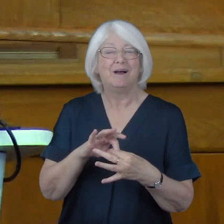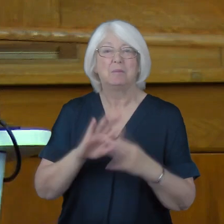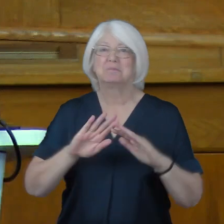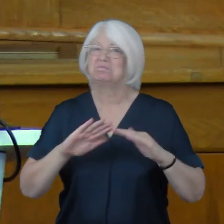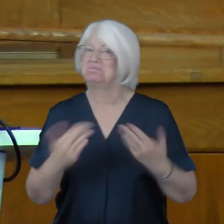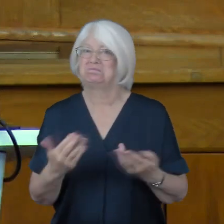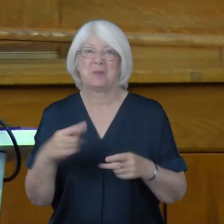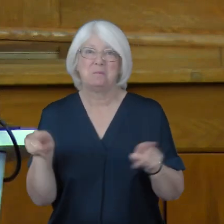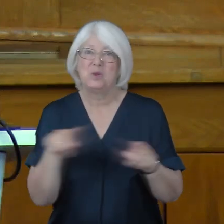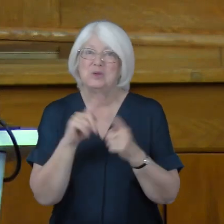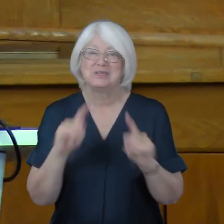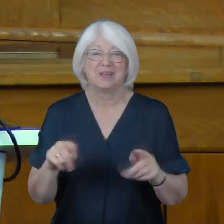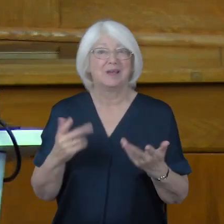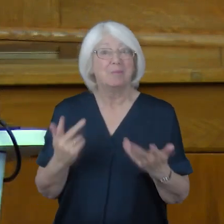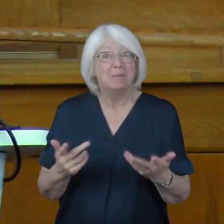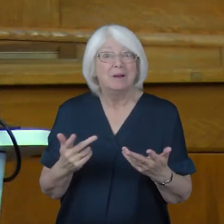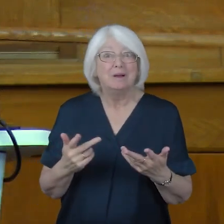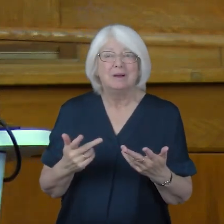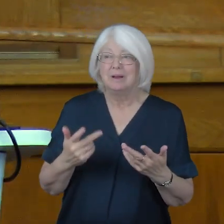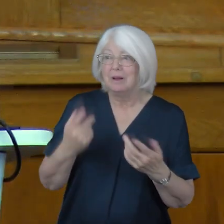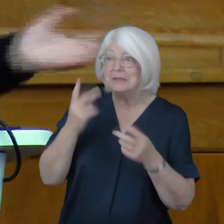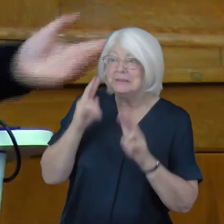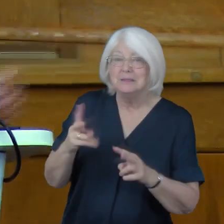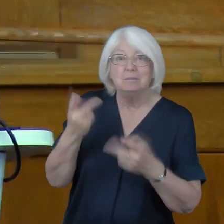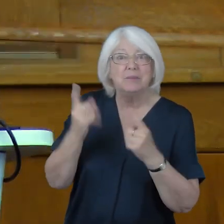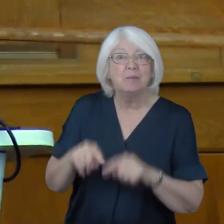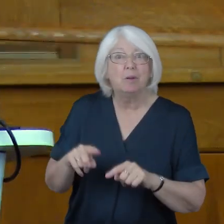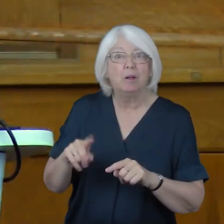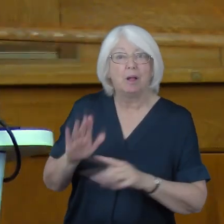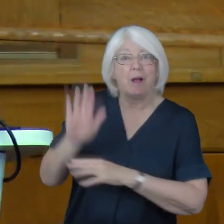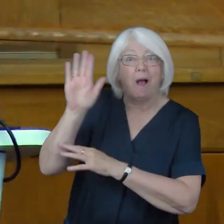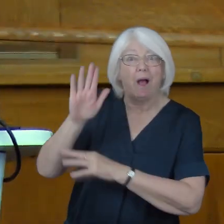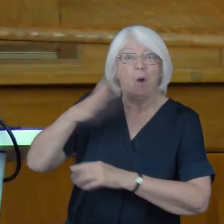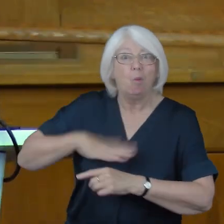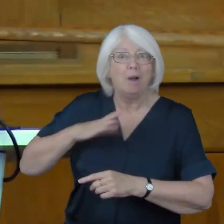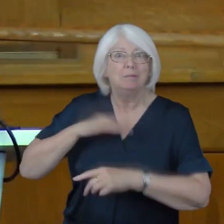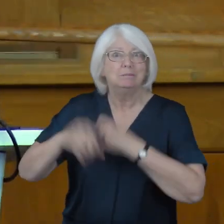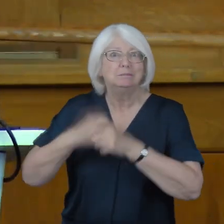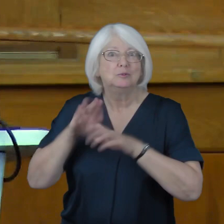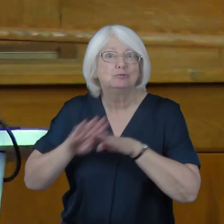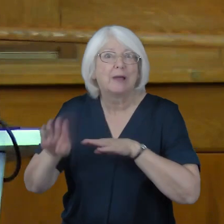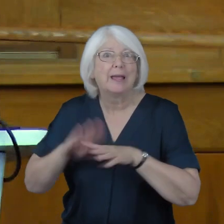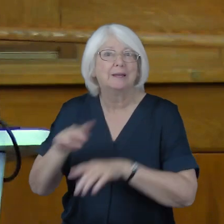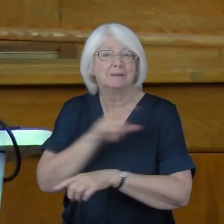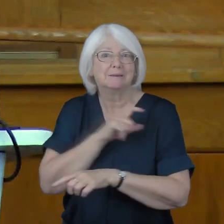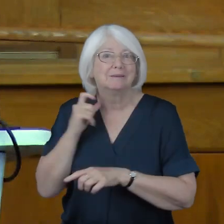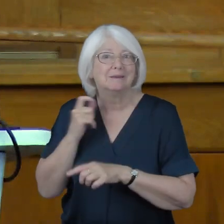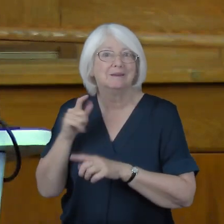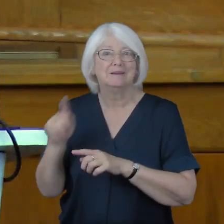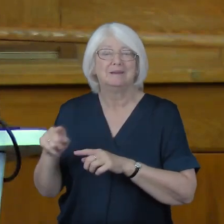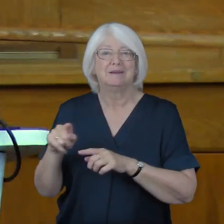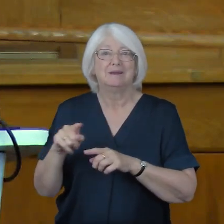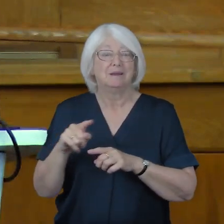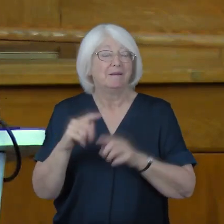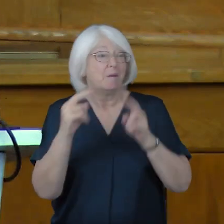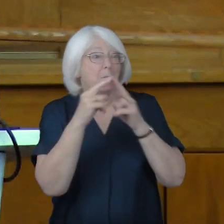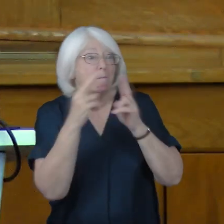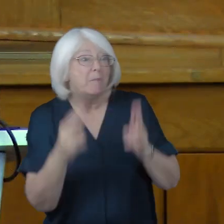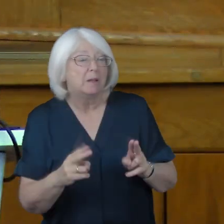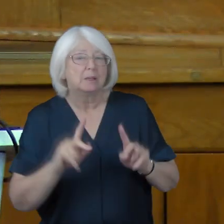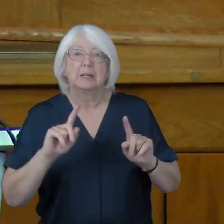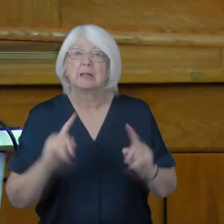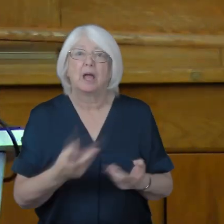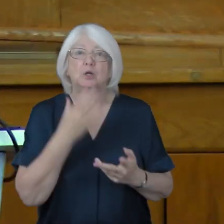We've seen so many come forward for training as ordinands. We've seen buildings that could not be used for worship used for food banks.